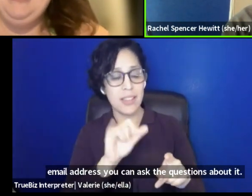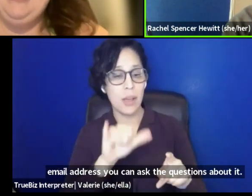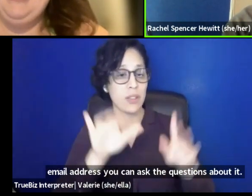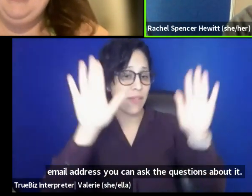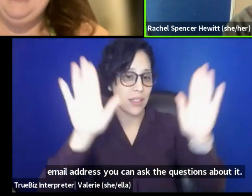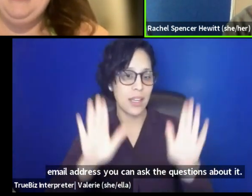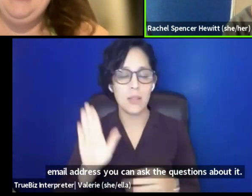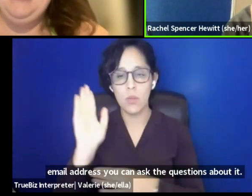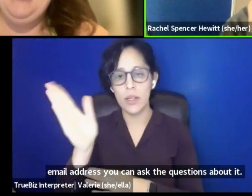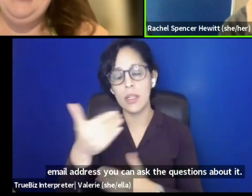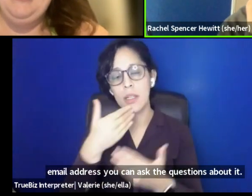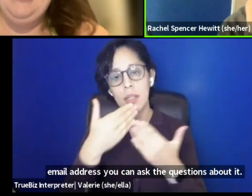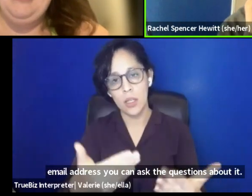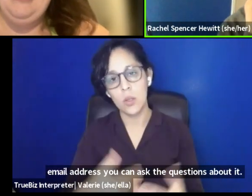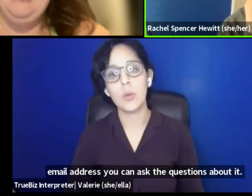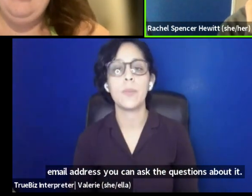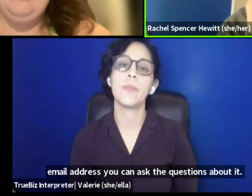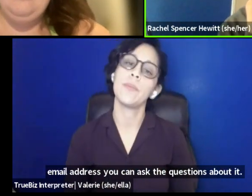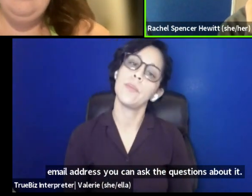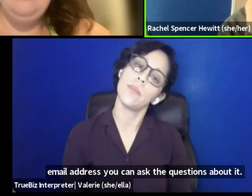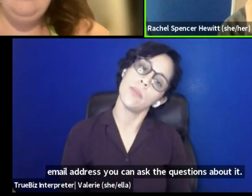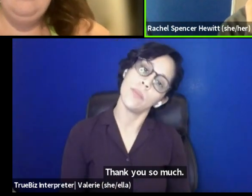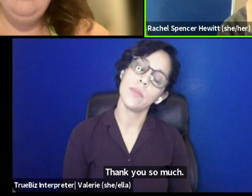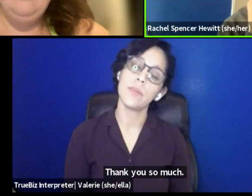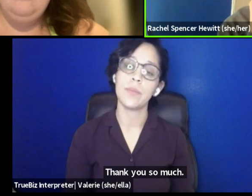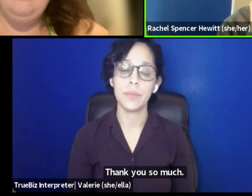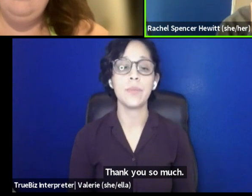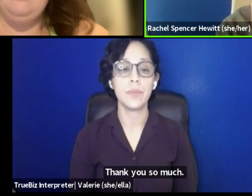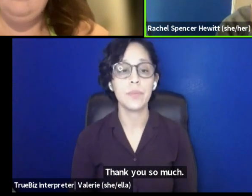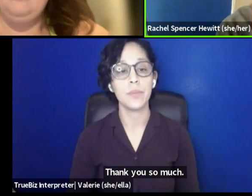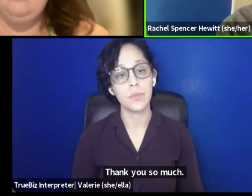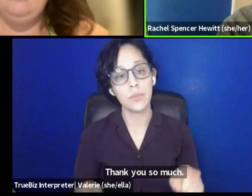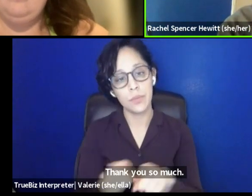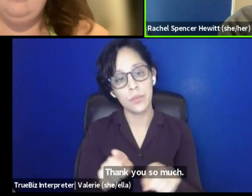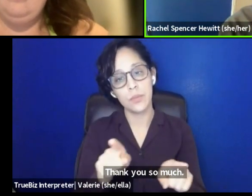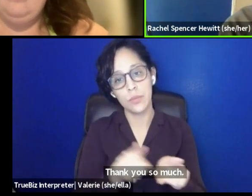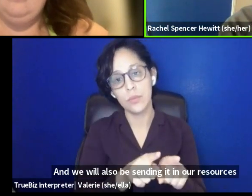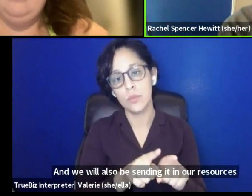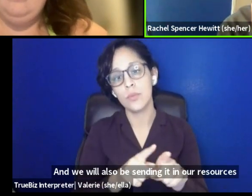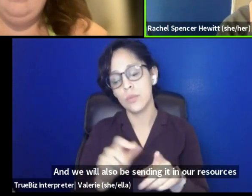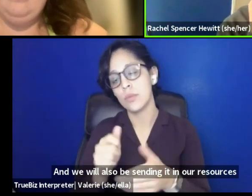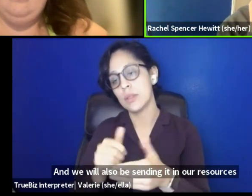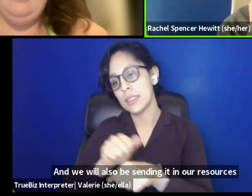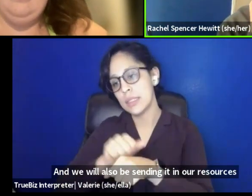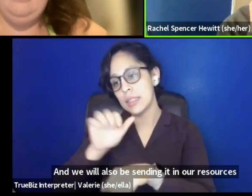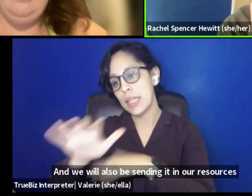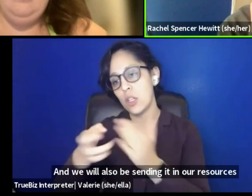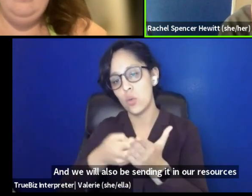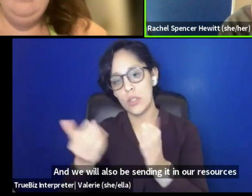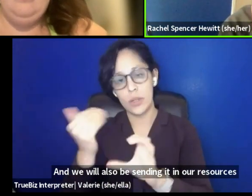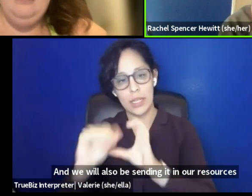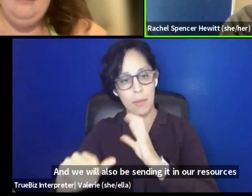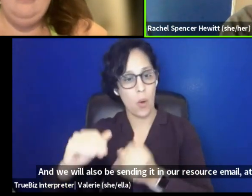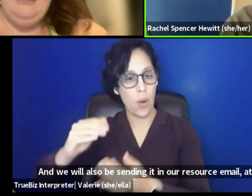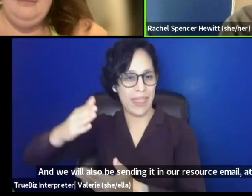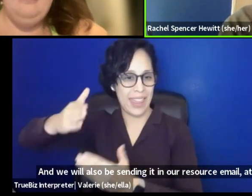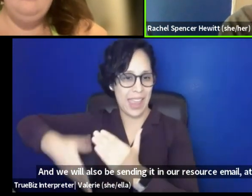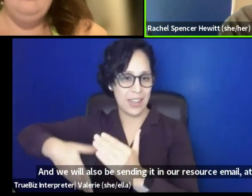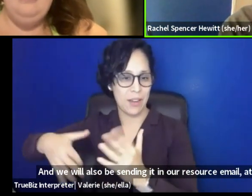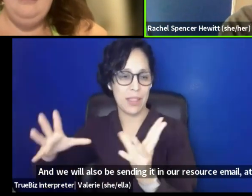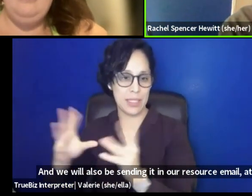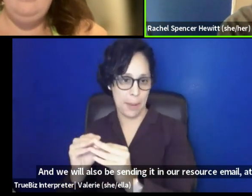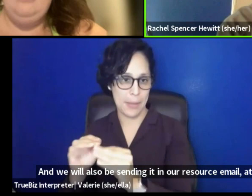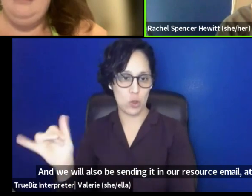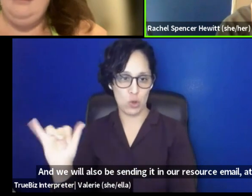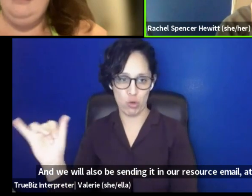Thank you so much. Um, and we will also be sending it in our, um, resource email at the end of the summit for attendees. Uh,